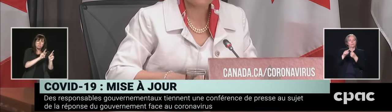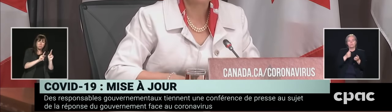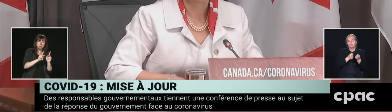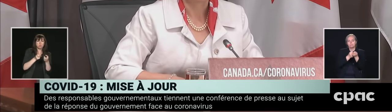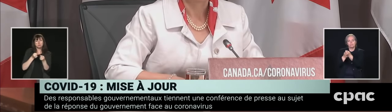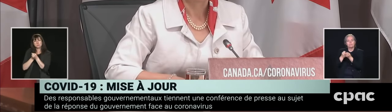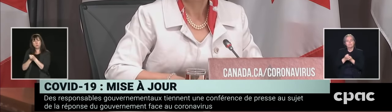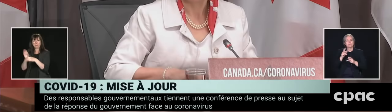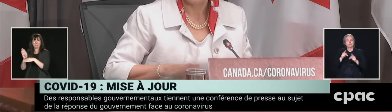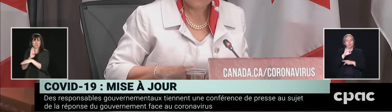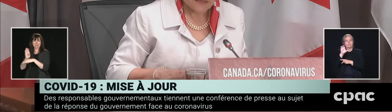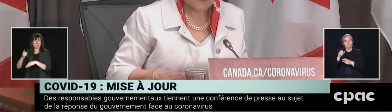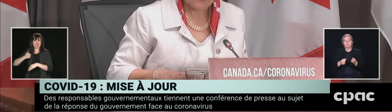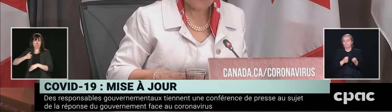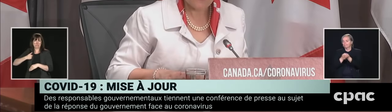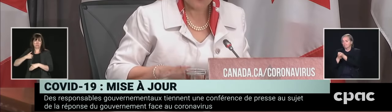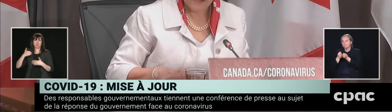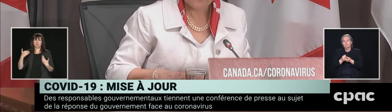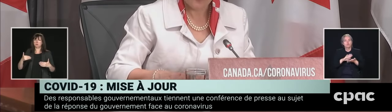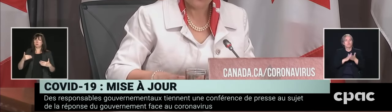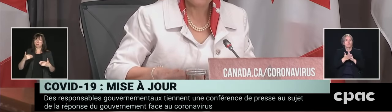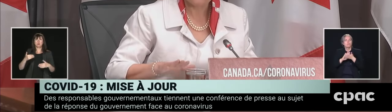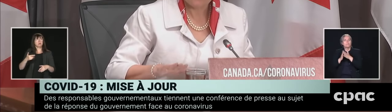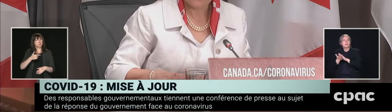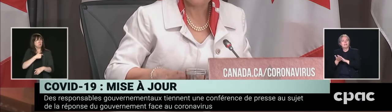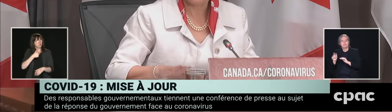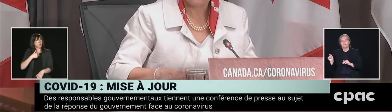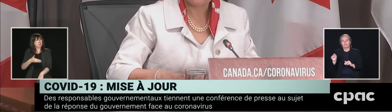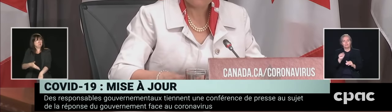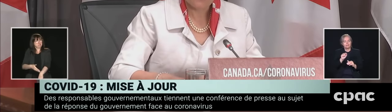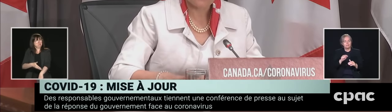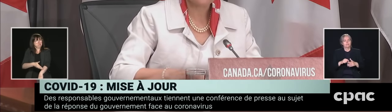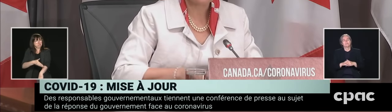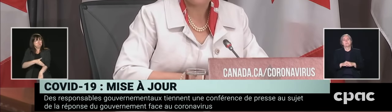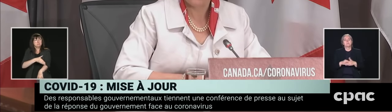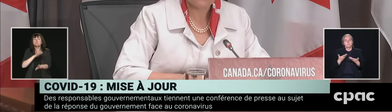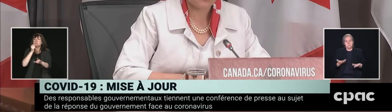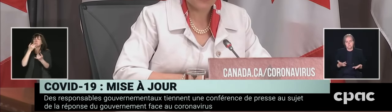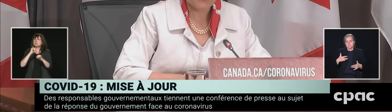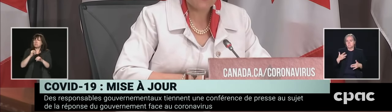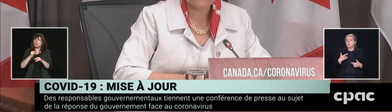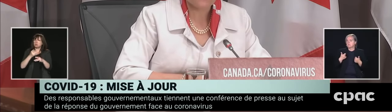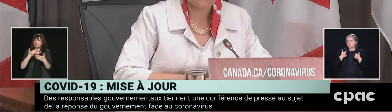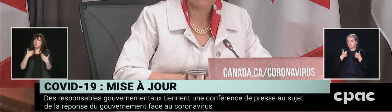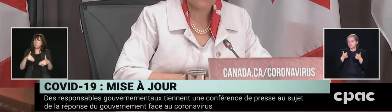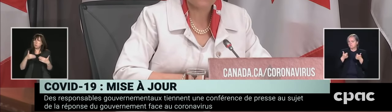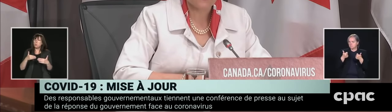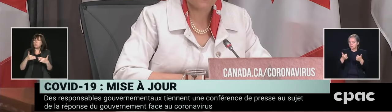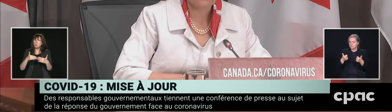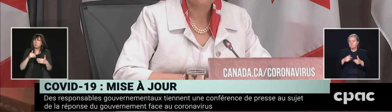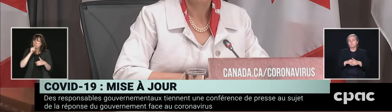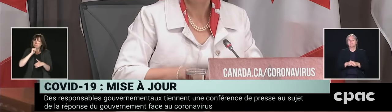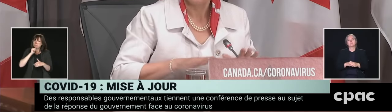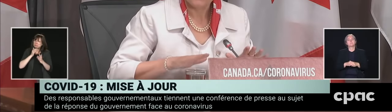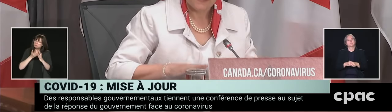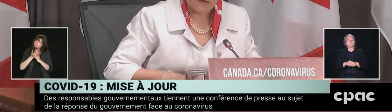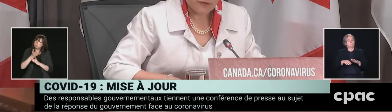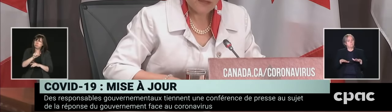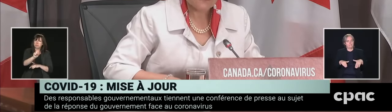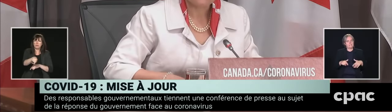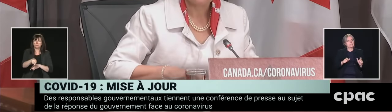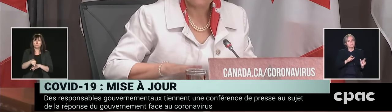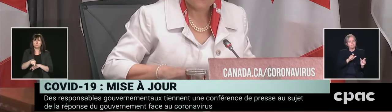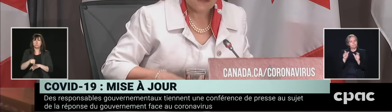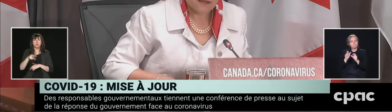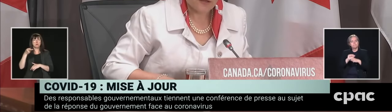good progress. There is still a way to go in the fight against the virus. And as the Prime Minister said earlier today, the